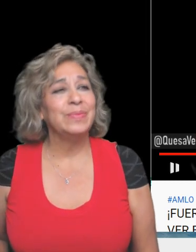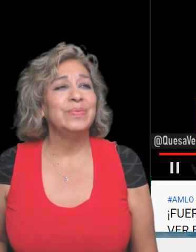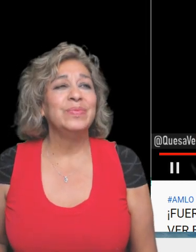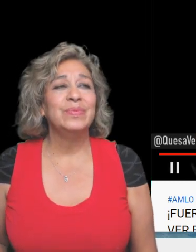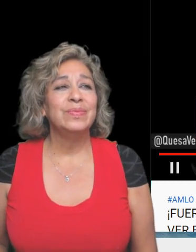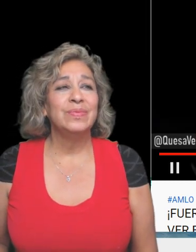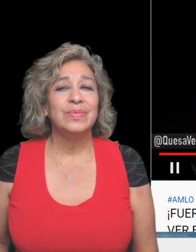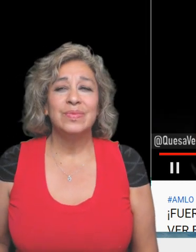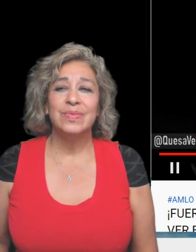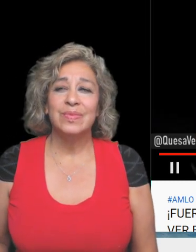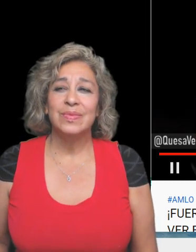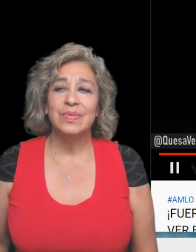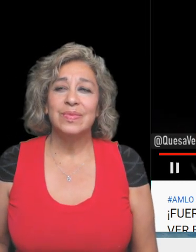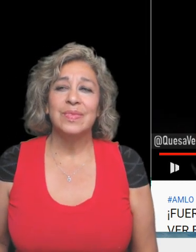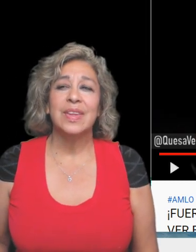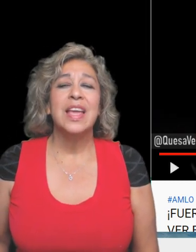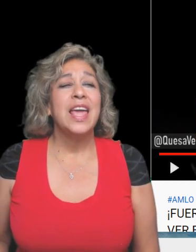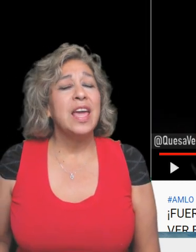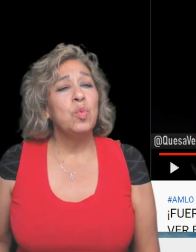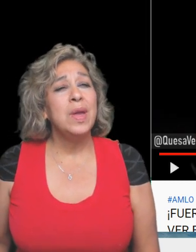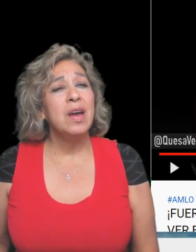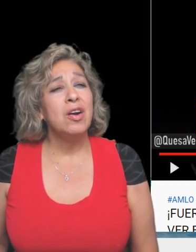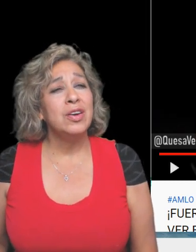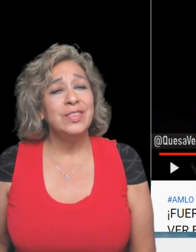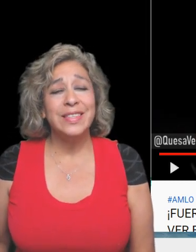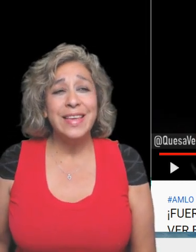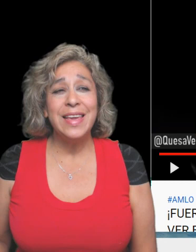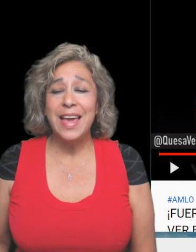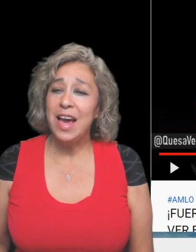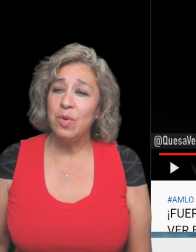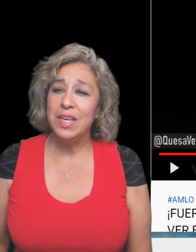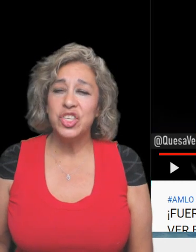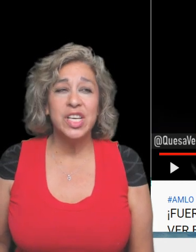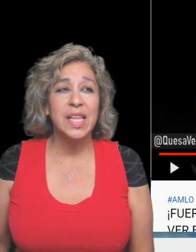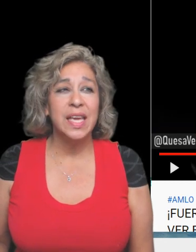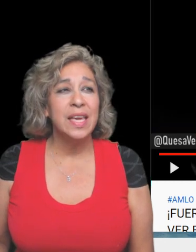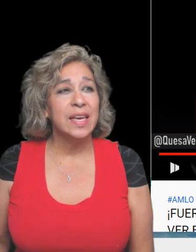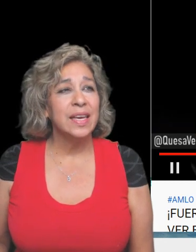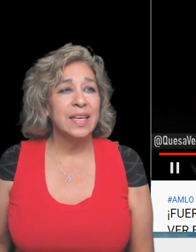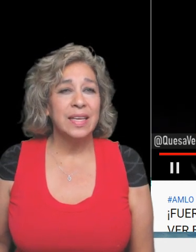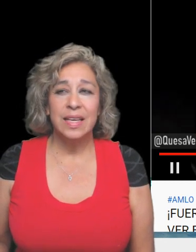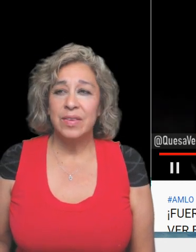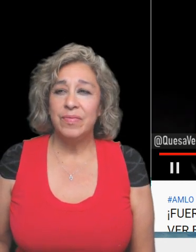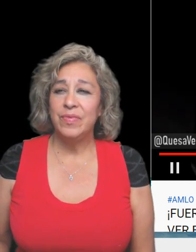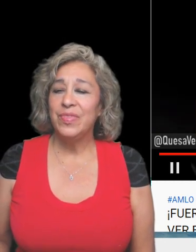and we are seeing how in Chile